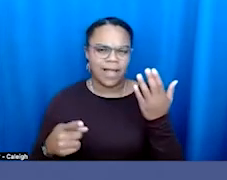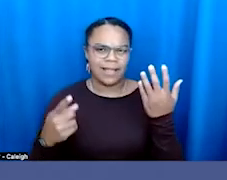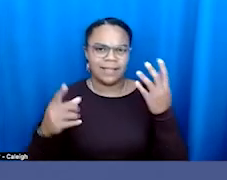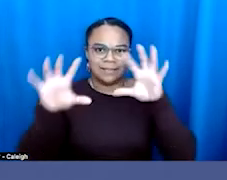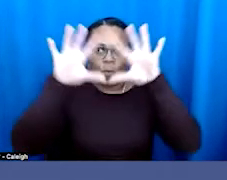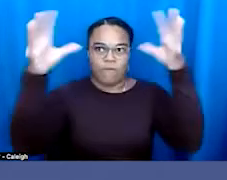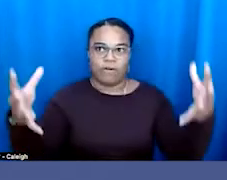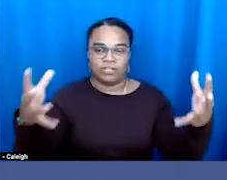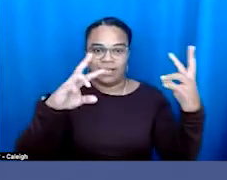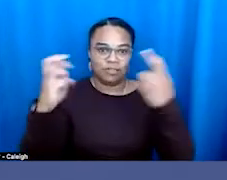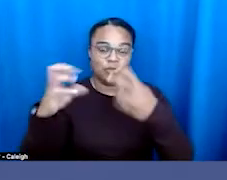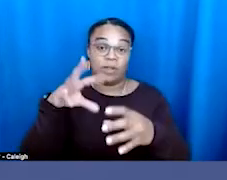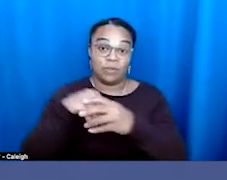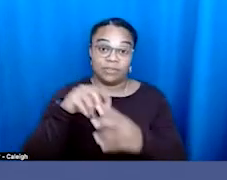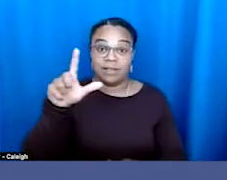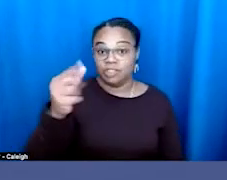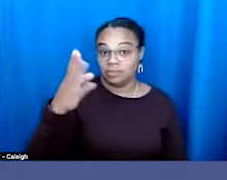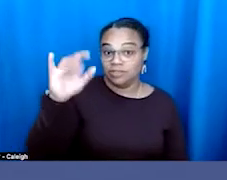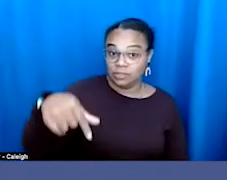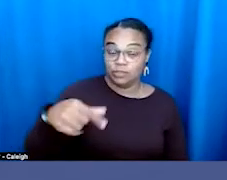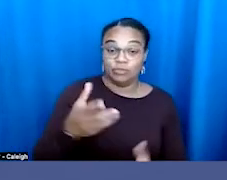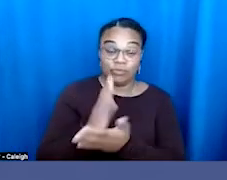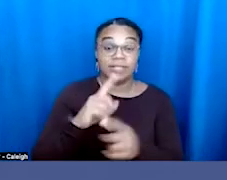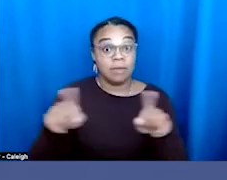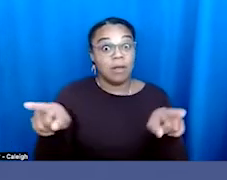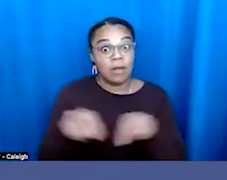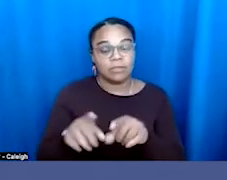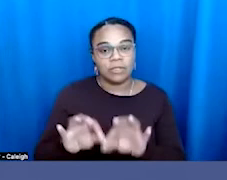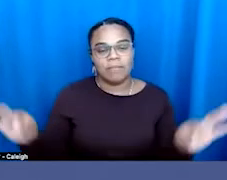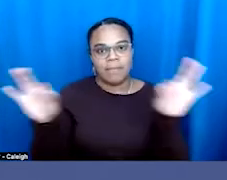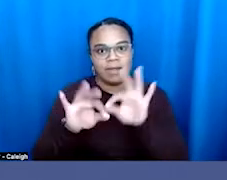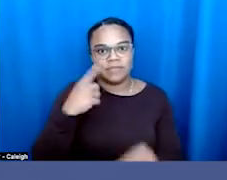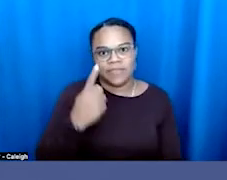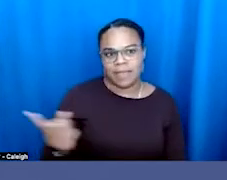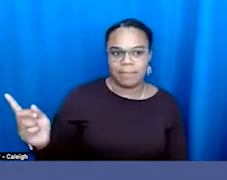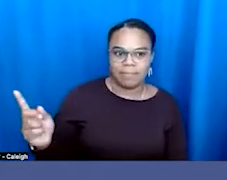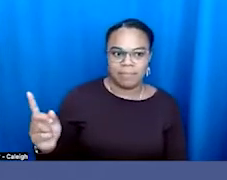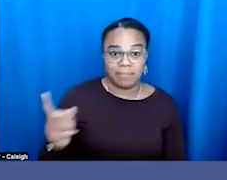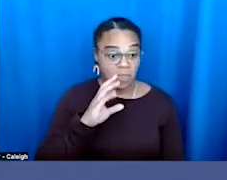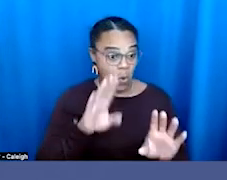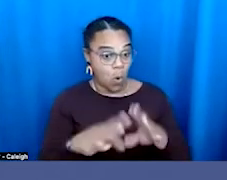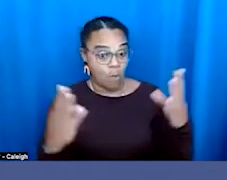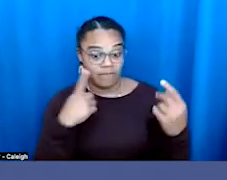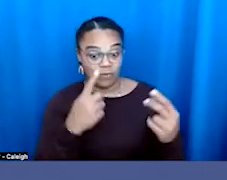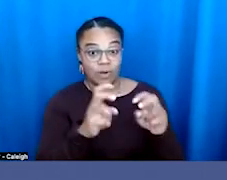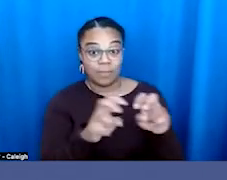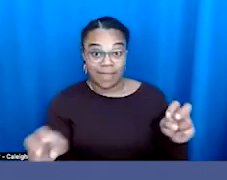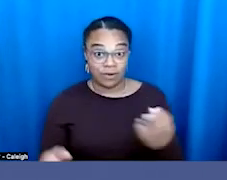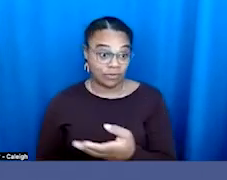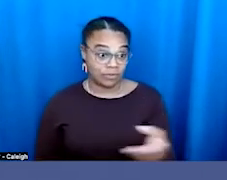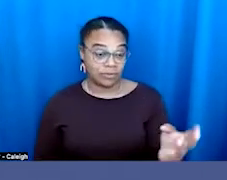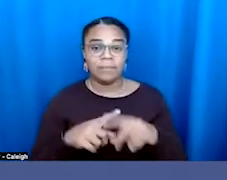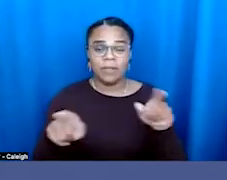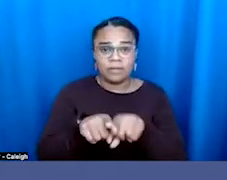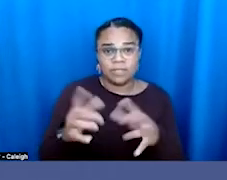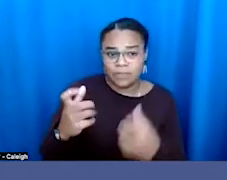rights, but also matters directly to them? I'm going to open this up to the panelists, but I also want